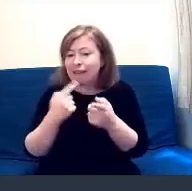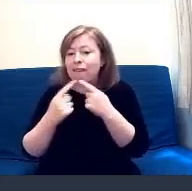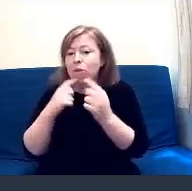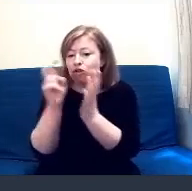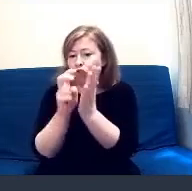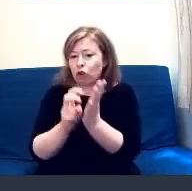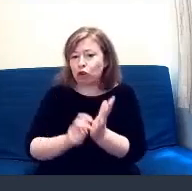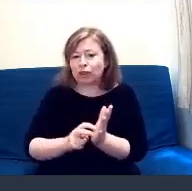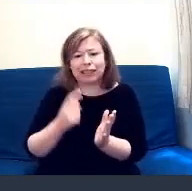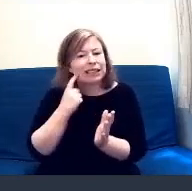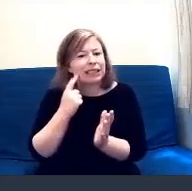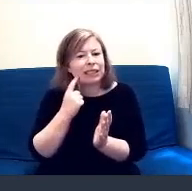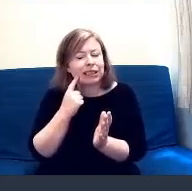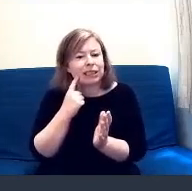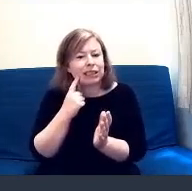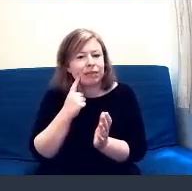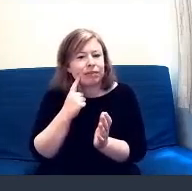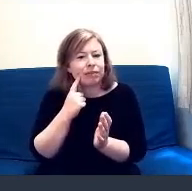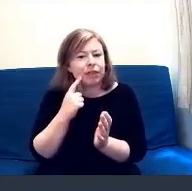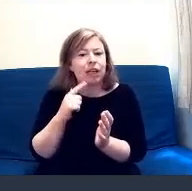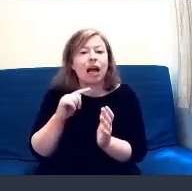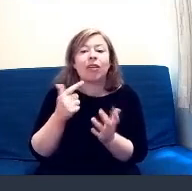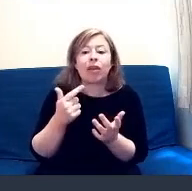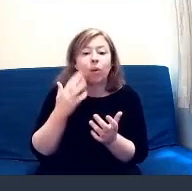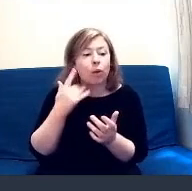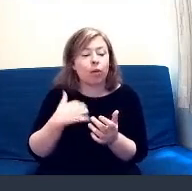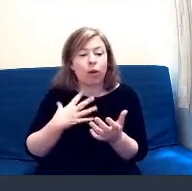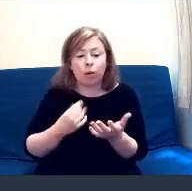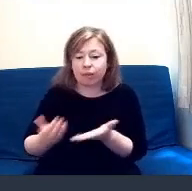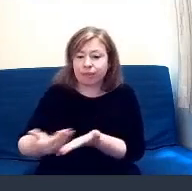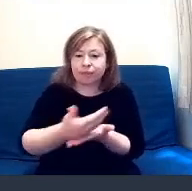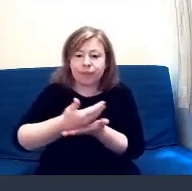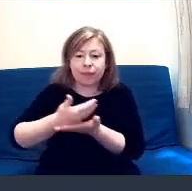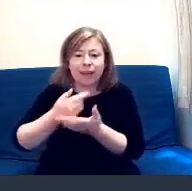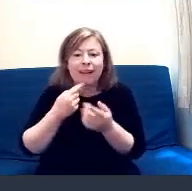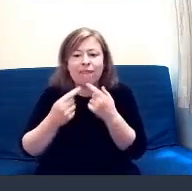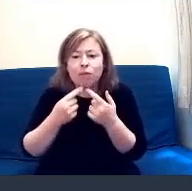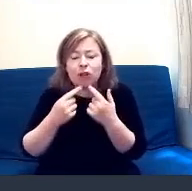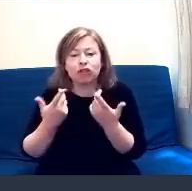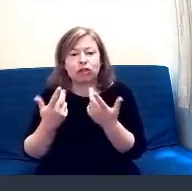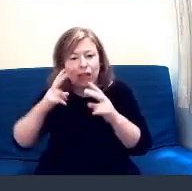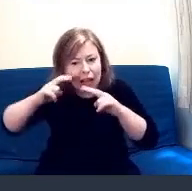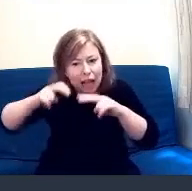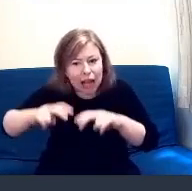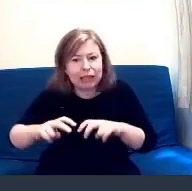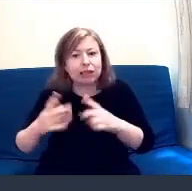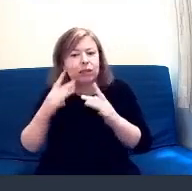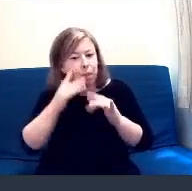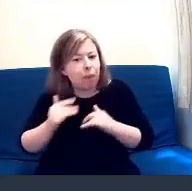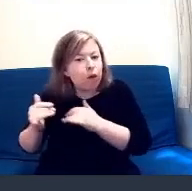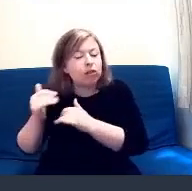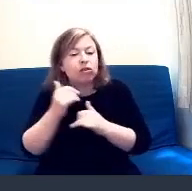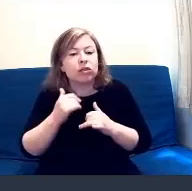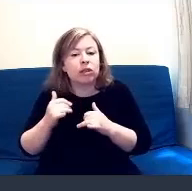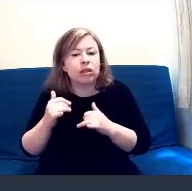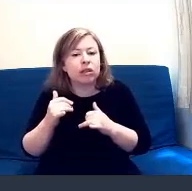quite good when we come round to gather information for analysis and monitoring, and it will